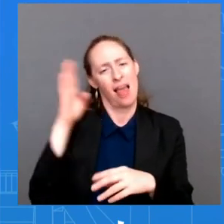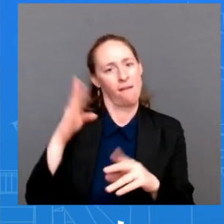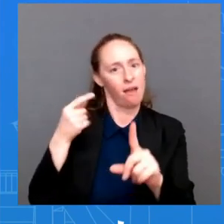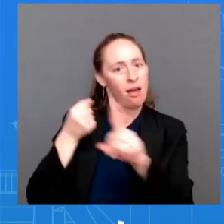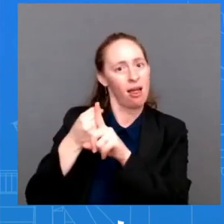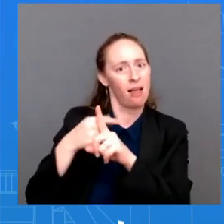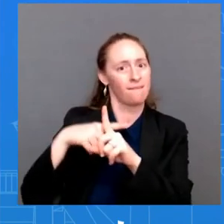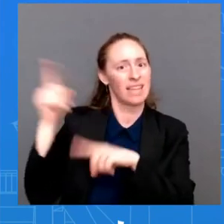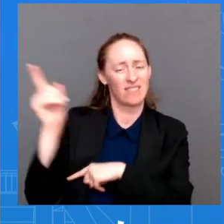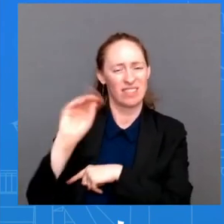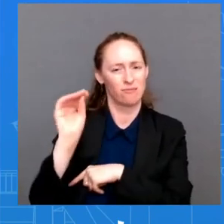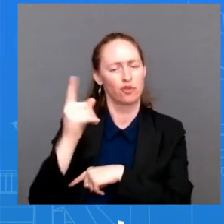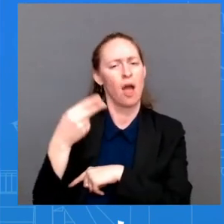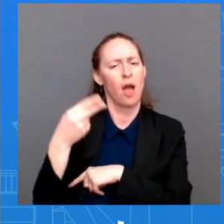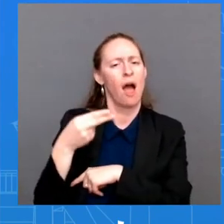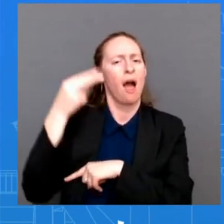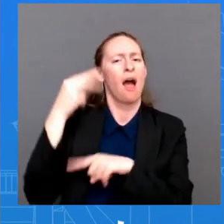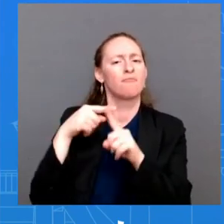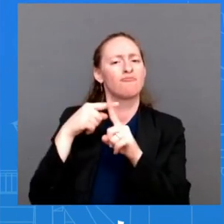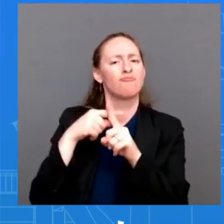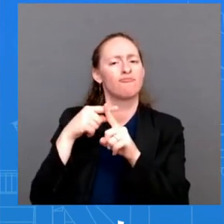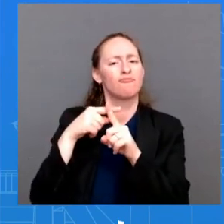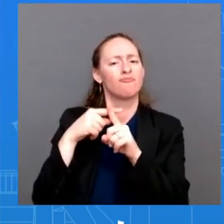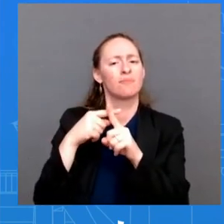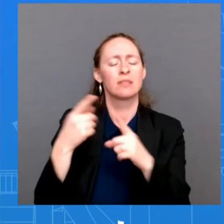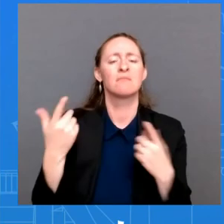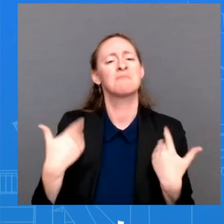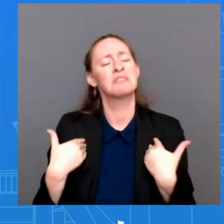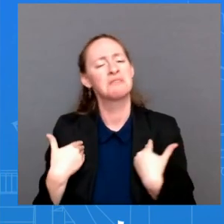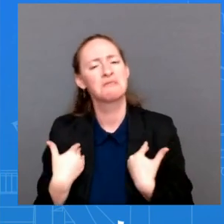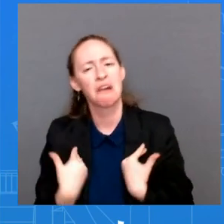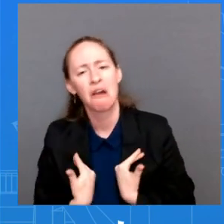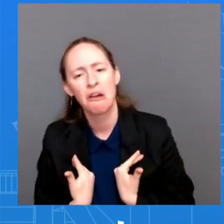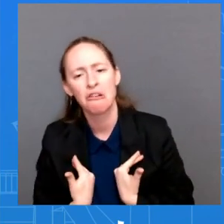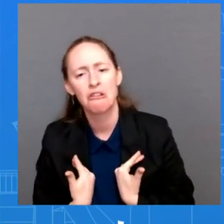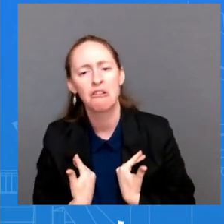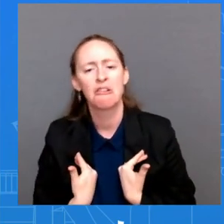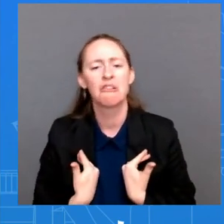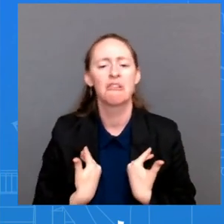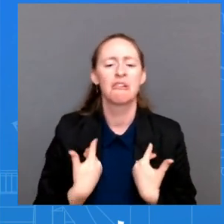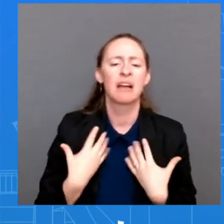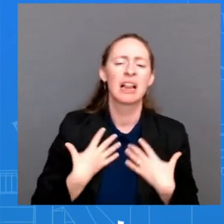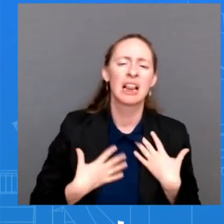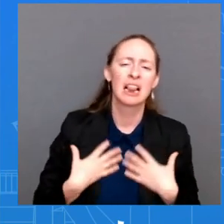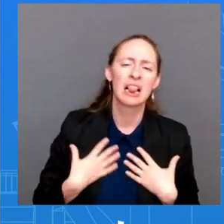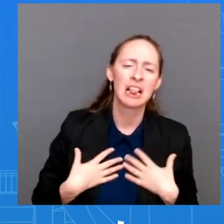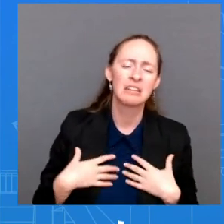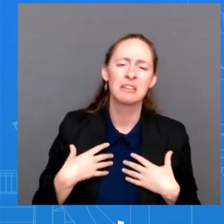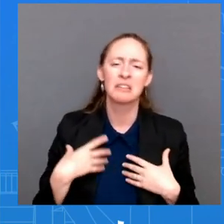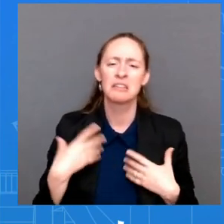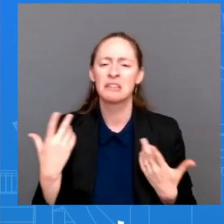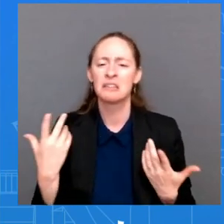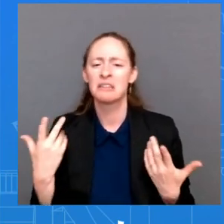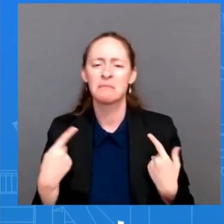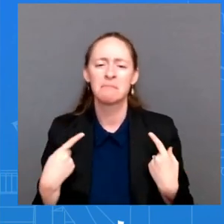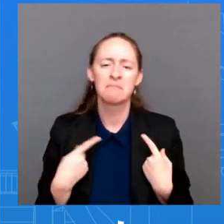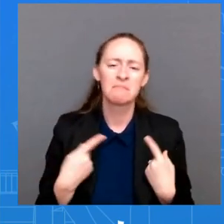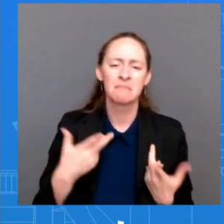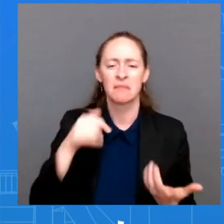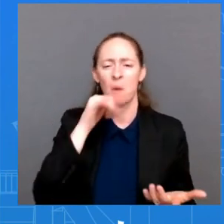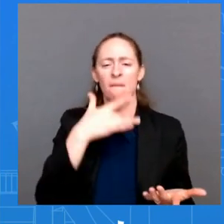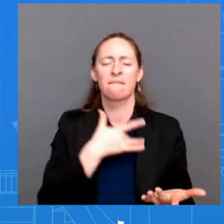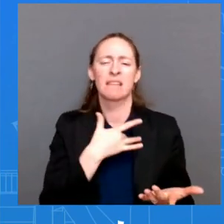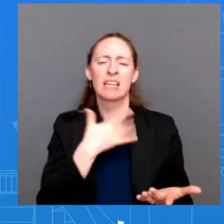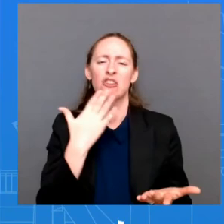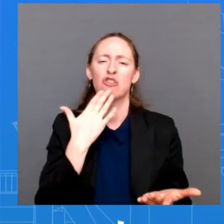had talked about a little fatigue we had talked about aches you know that he was he was there was a little bit of discomfort so that has not uh that